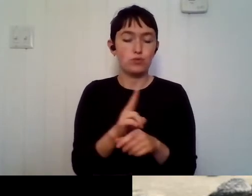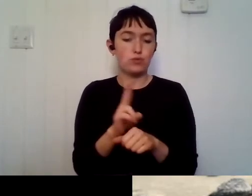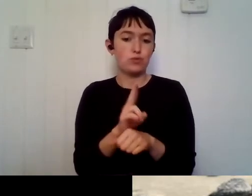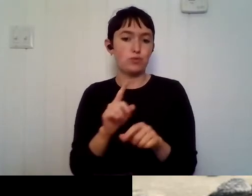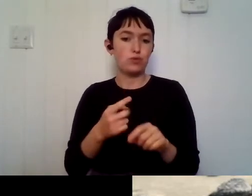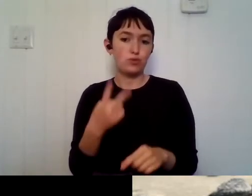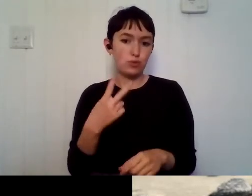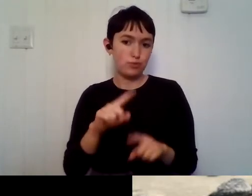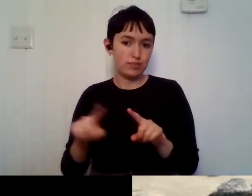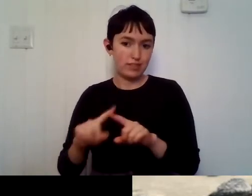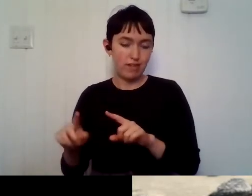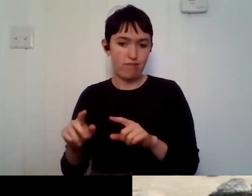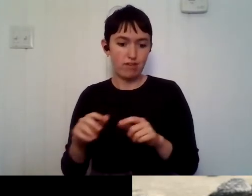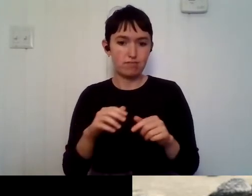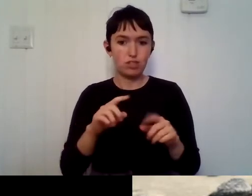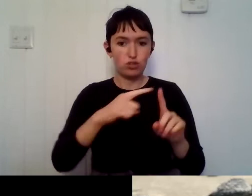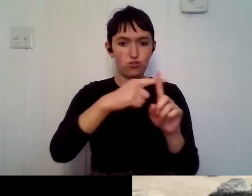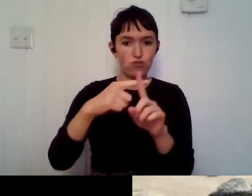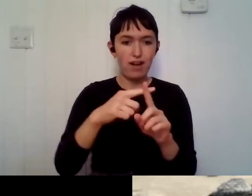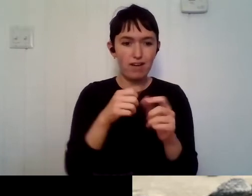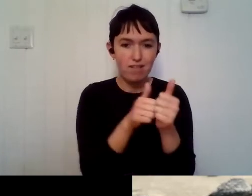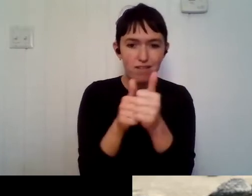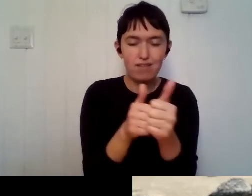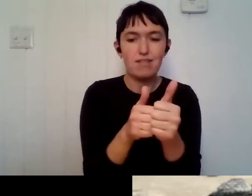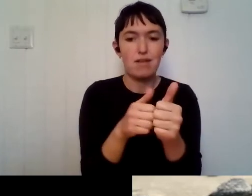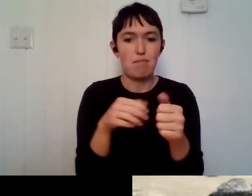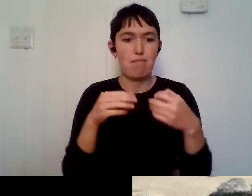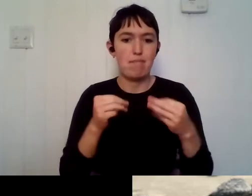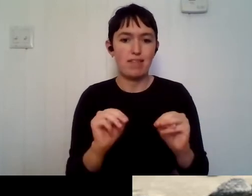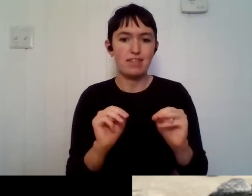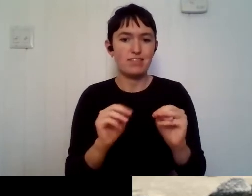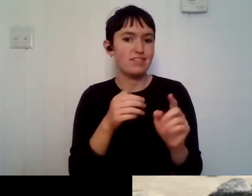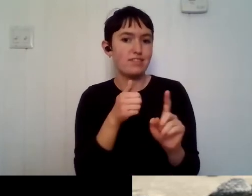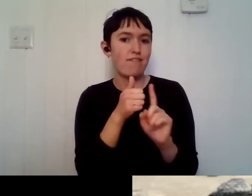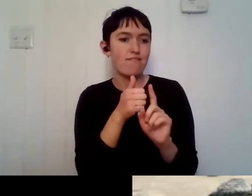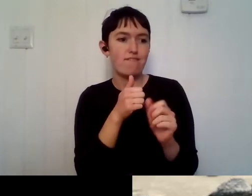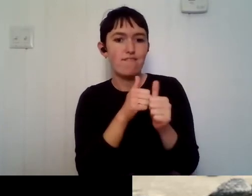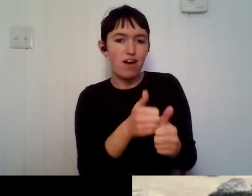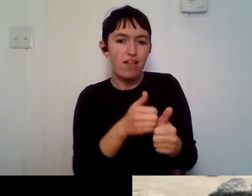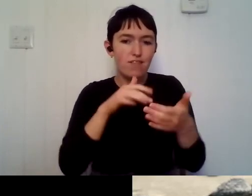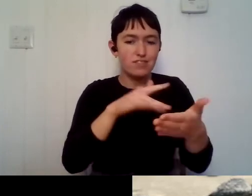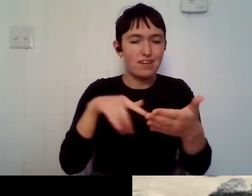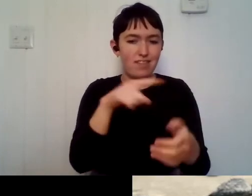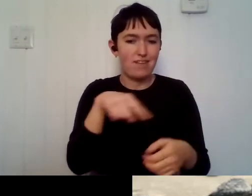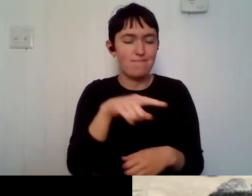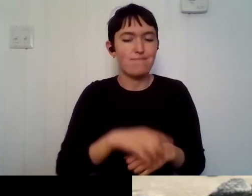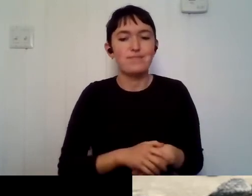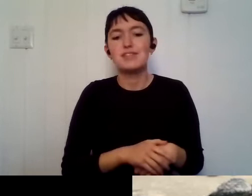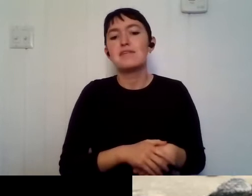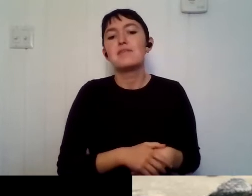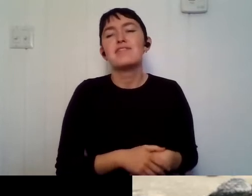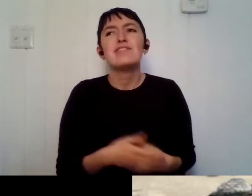these bats in order to study them. Um, it was, it was probably like the most like